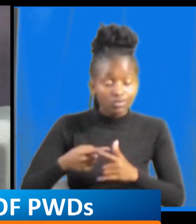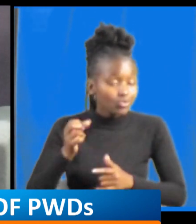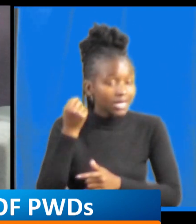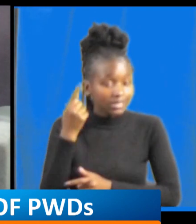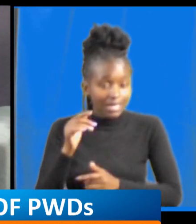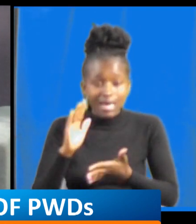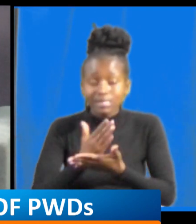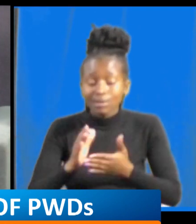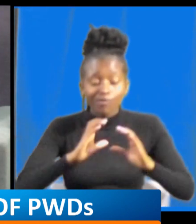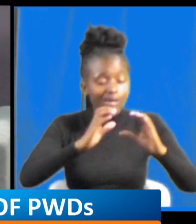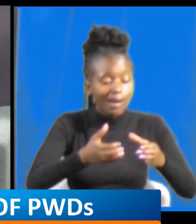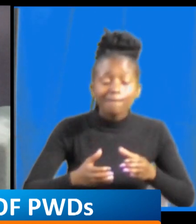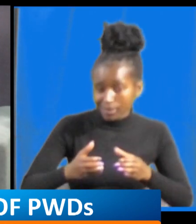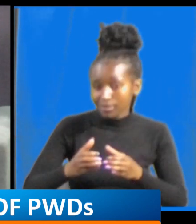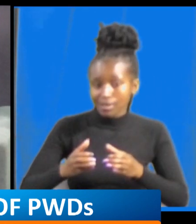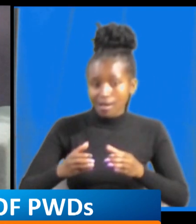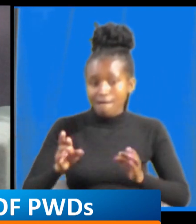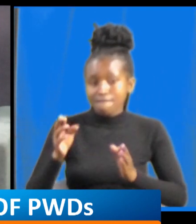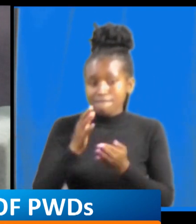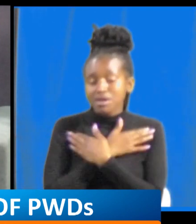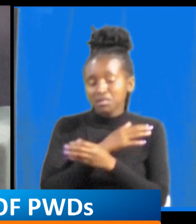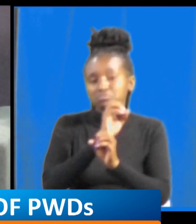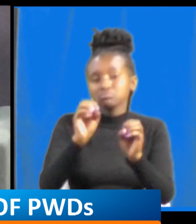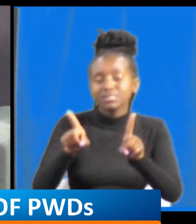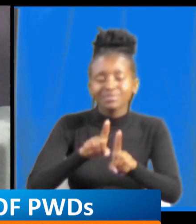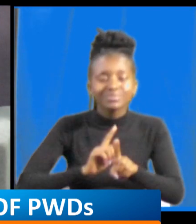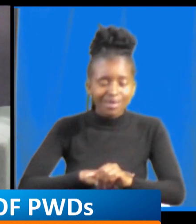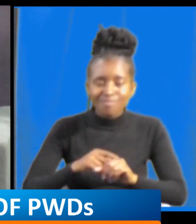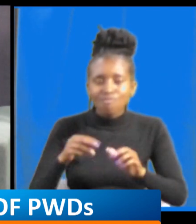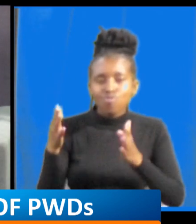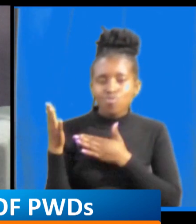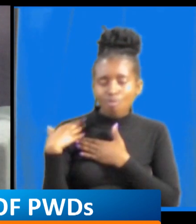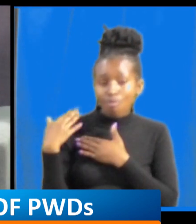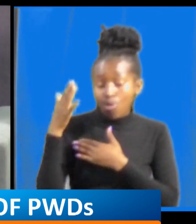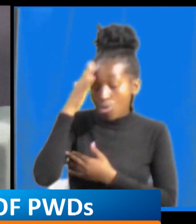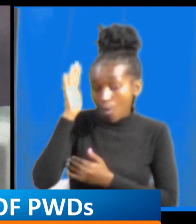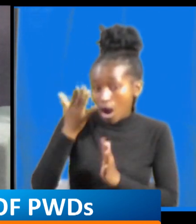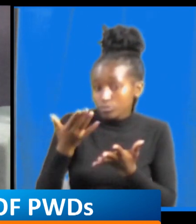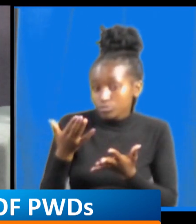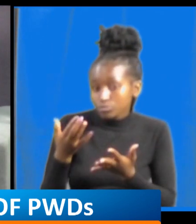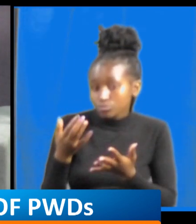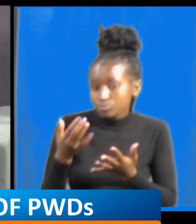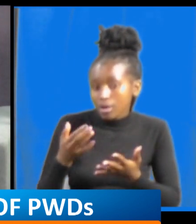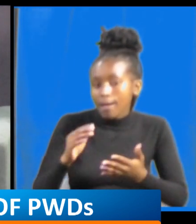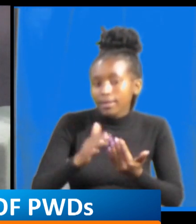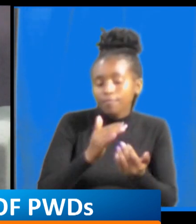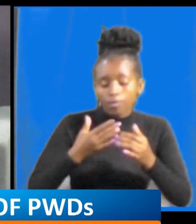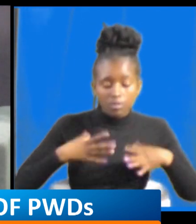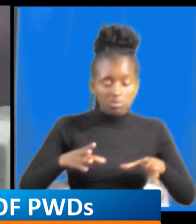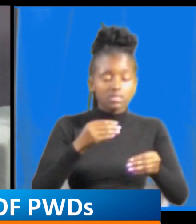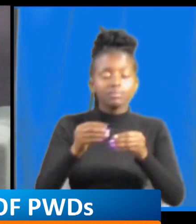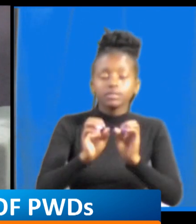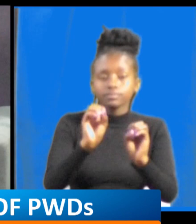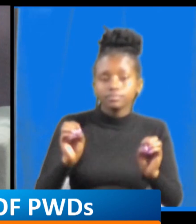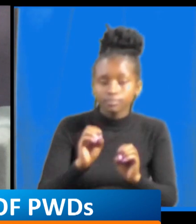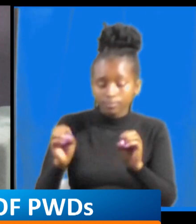some of the companies they may not really know how to handle people with disabilities so that we conduct sensitization to them and